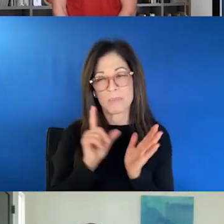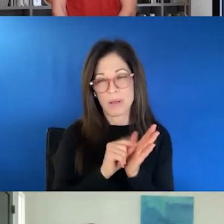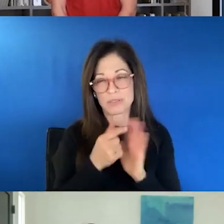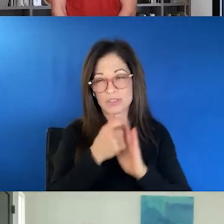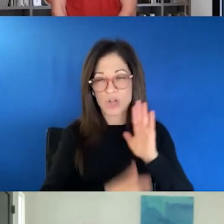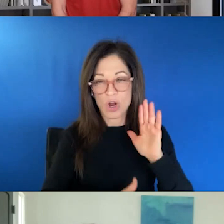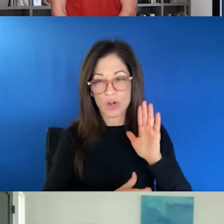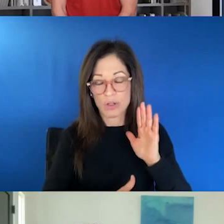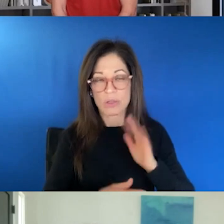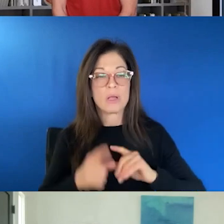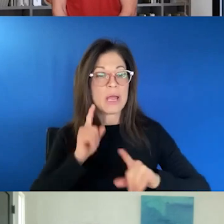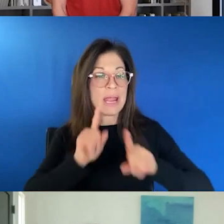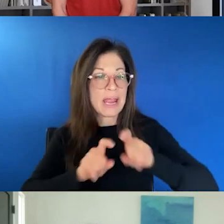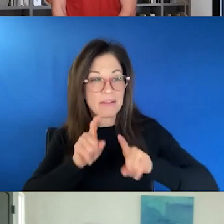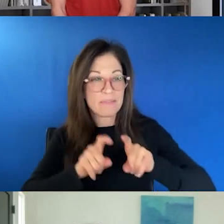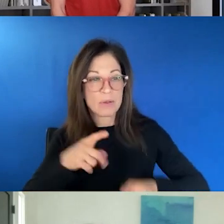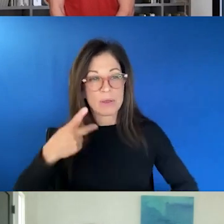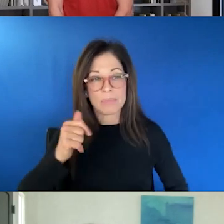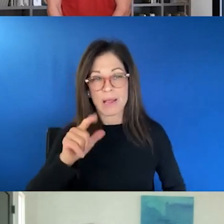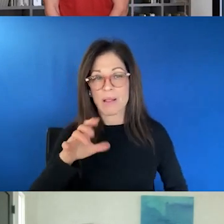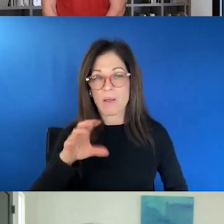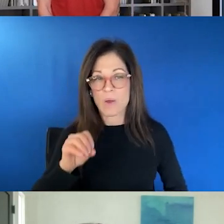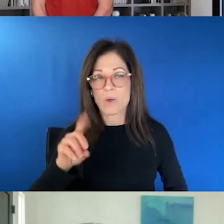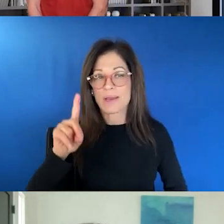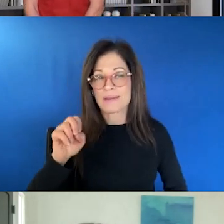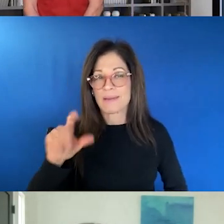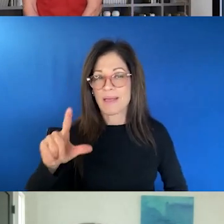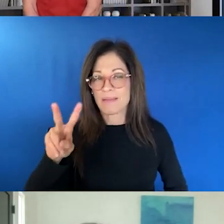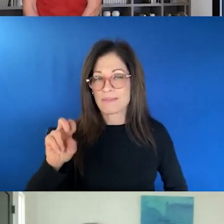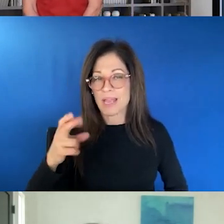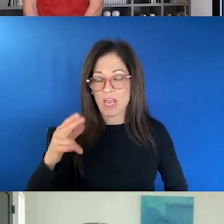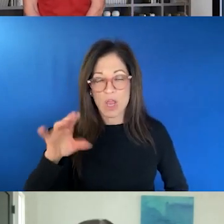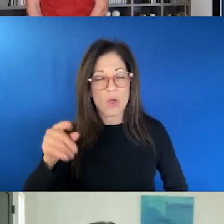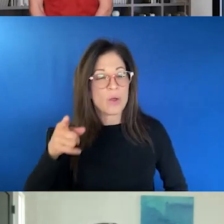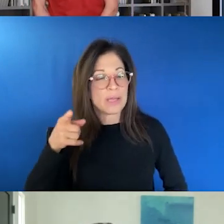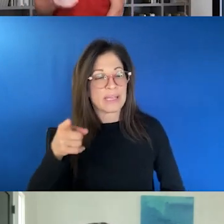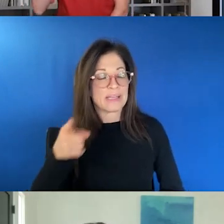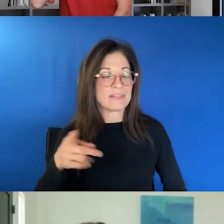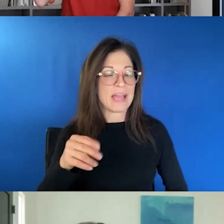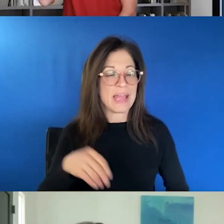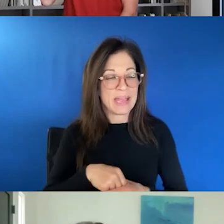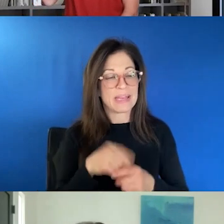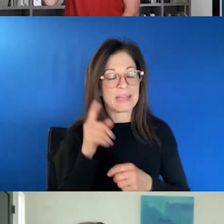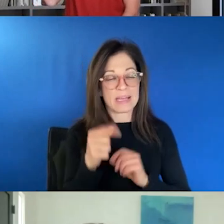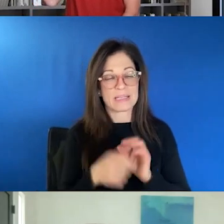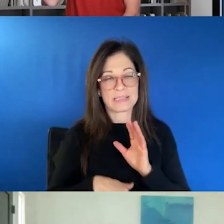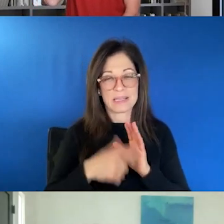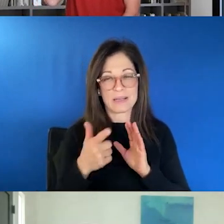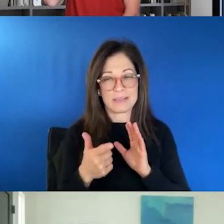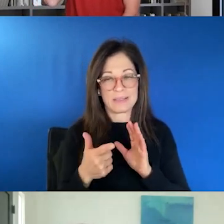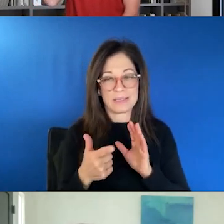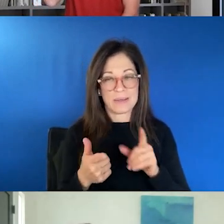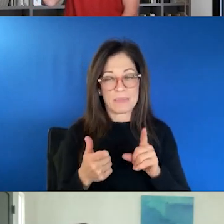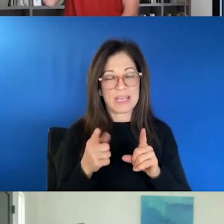interviewing Paolo de Vecchio. He's the director of SAMHSA's Office of Recovery. And he shared that 28 years ago, he was the very